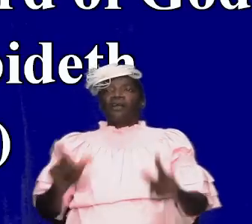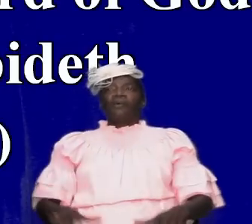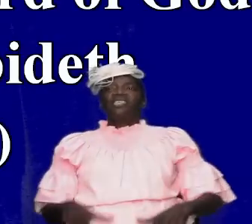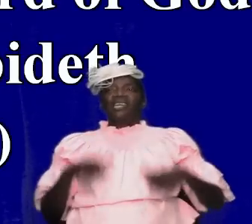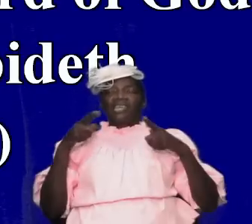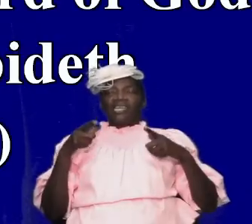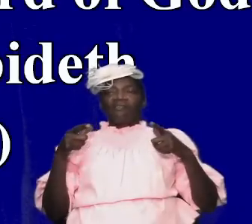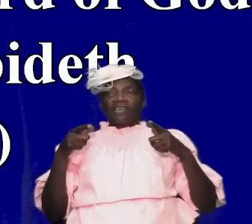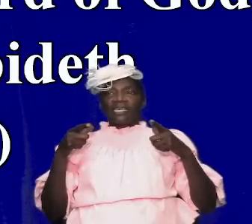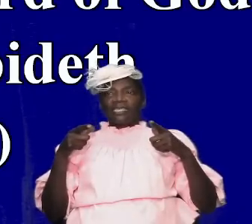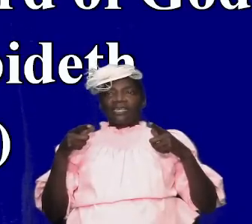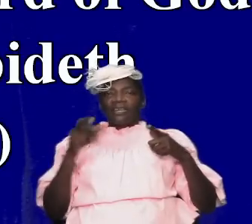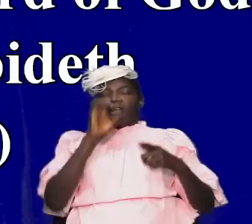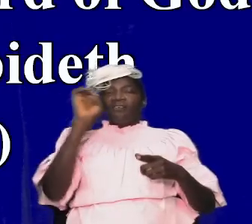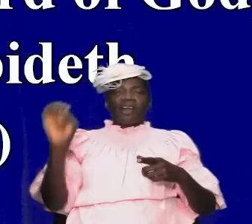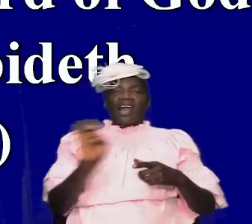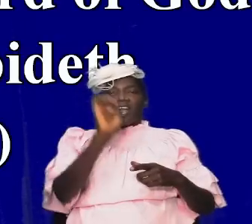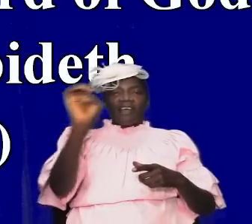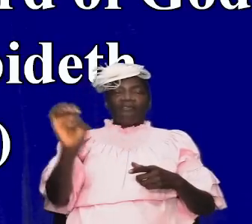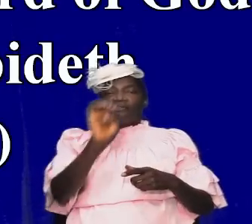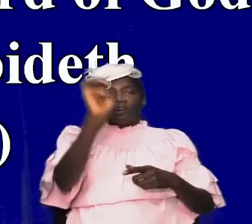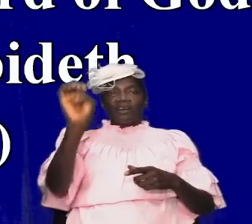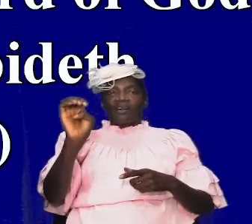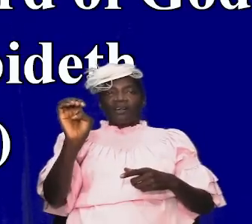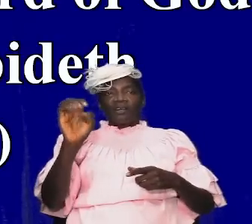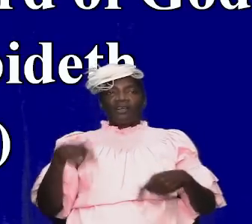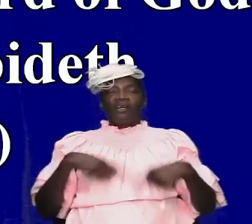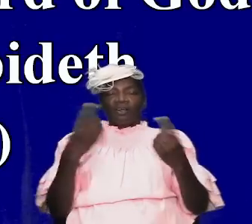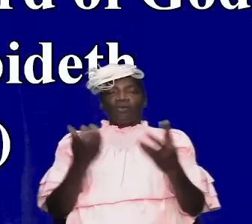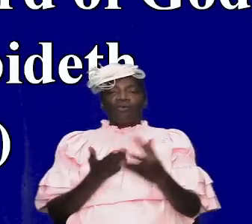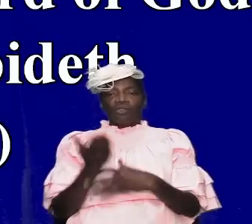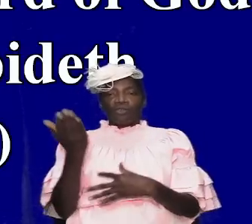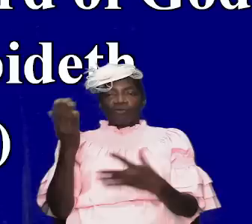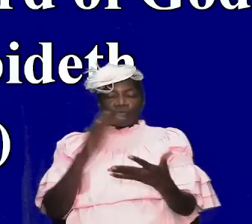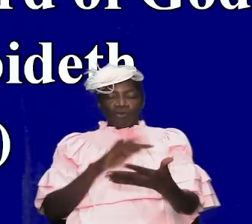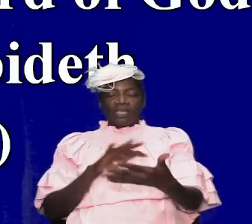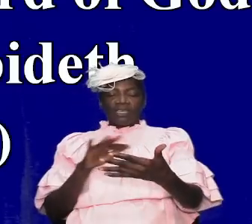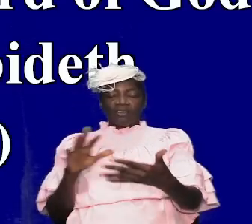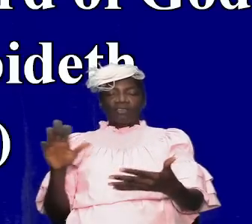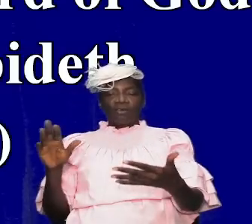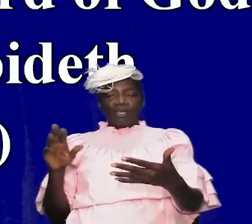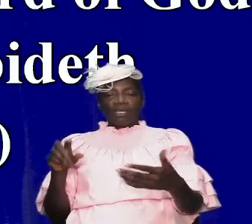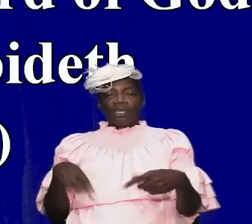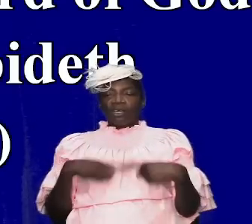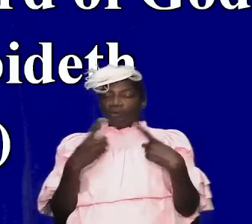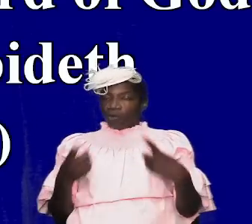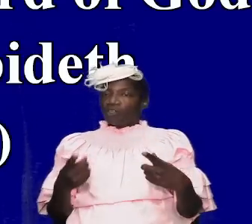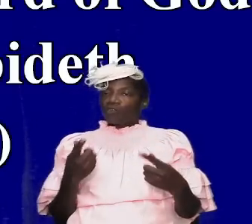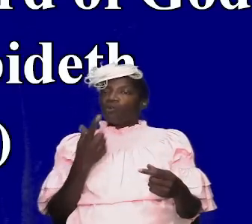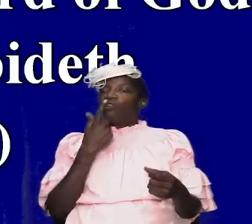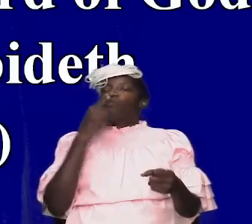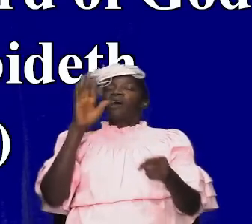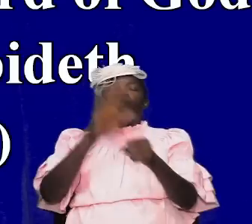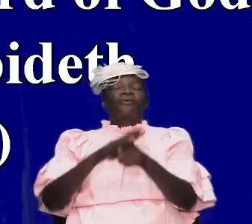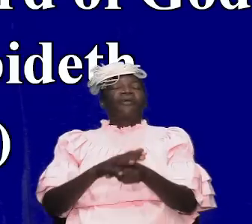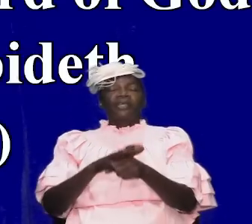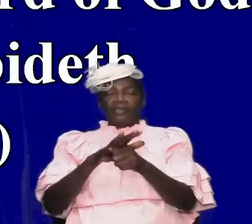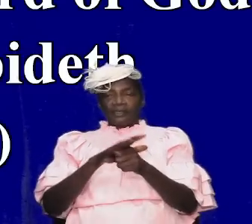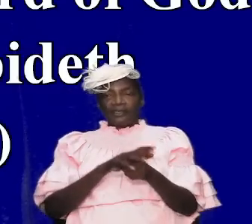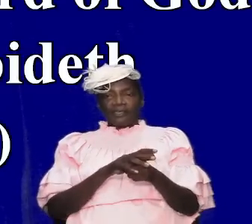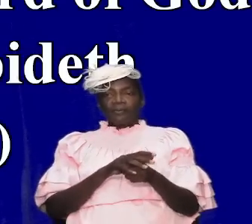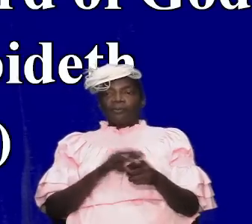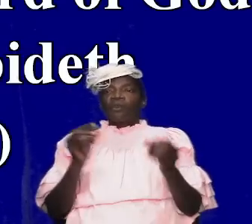liveth and abided forever virgin beloved as we go through these studies we are going to affirm and reaffirm